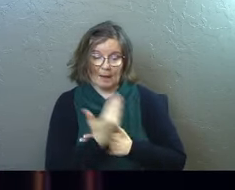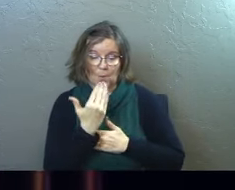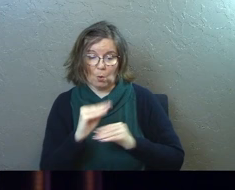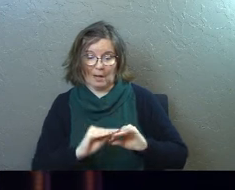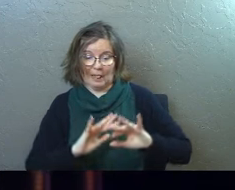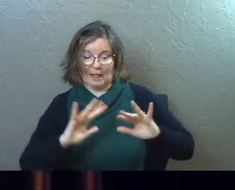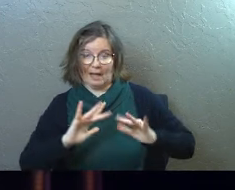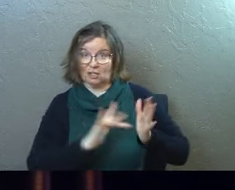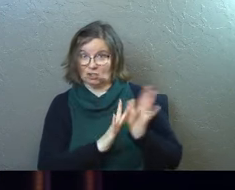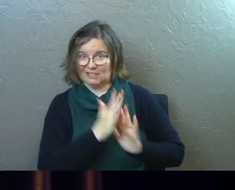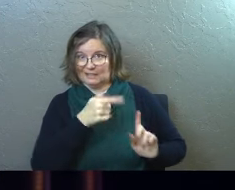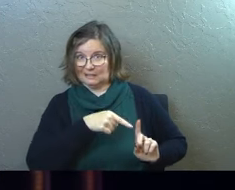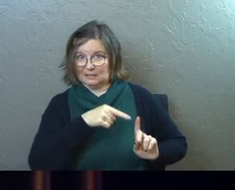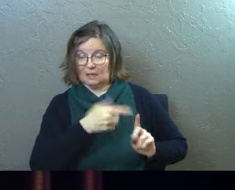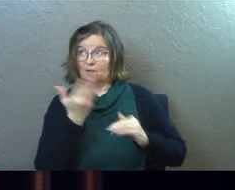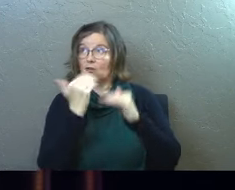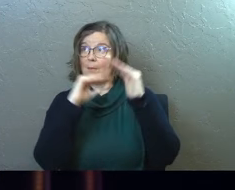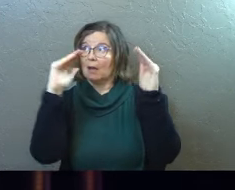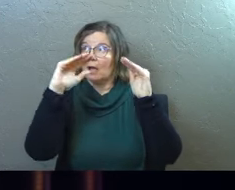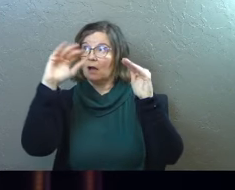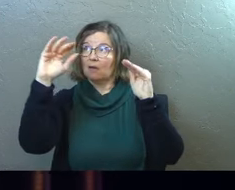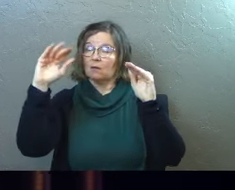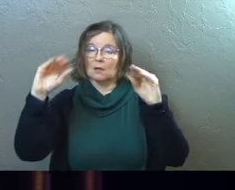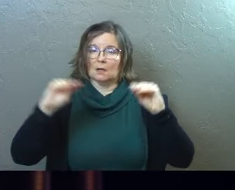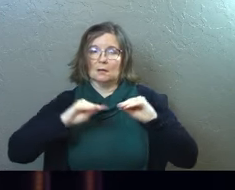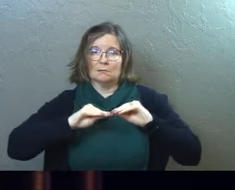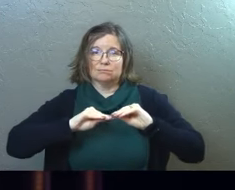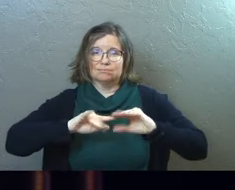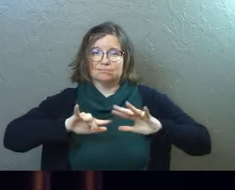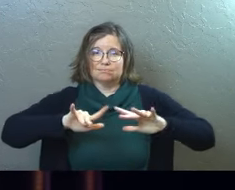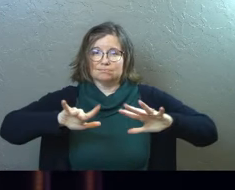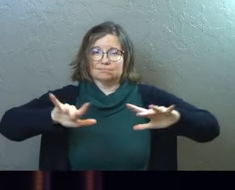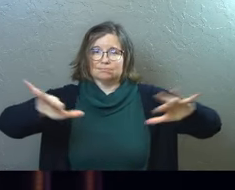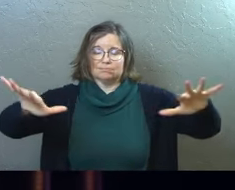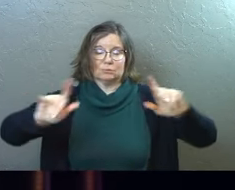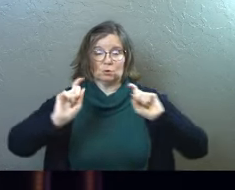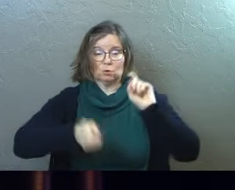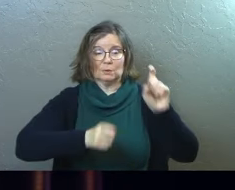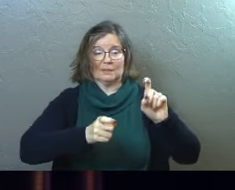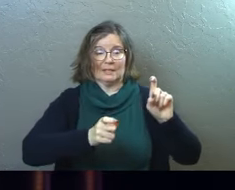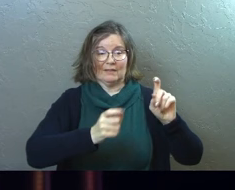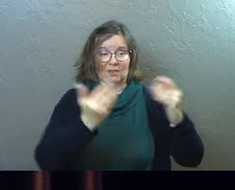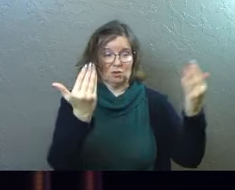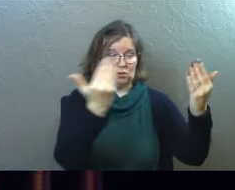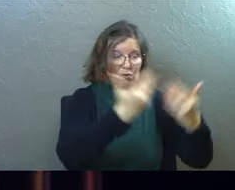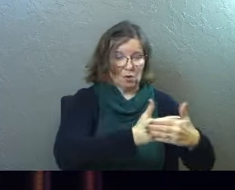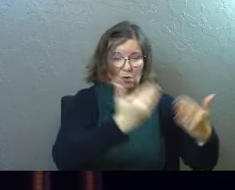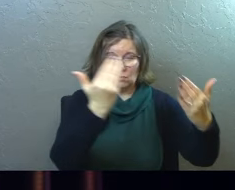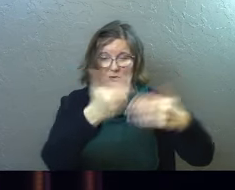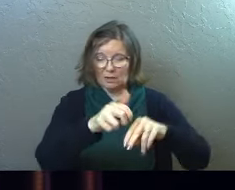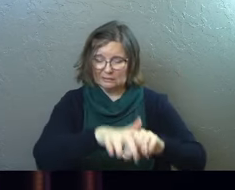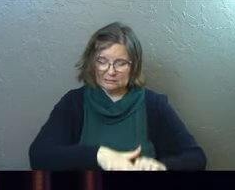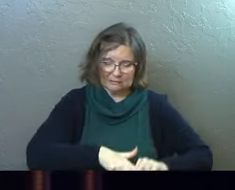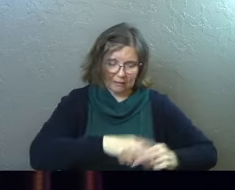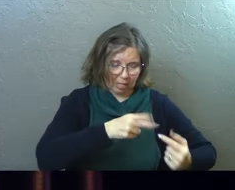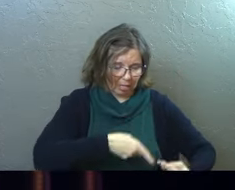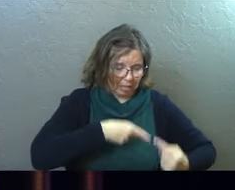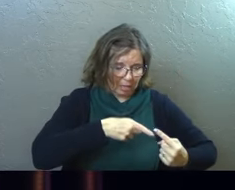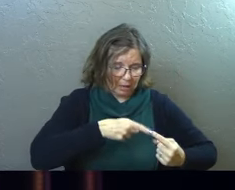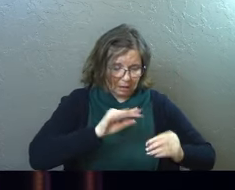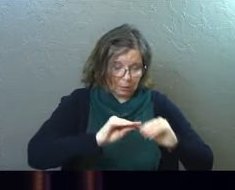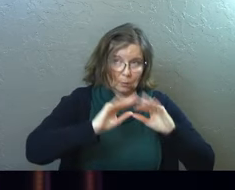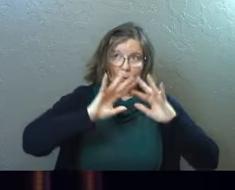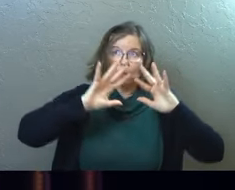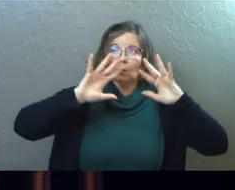that's a name for Jesus from heaven is about to break upon us to give light to those who sit in darkness and in the shadow of death and to